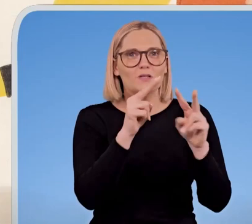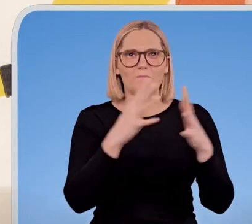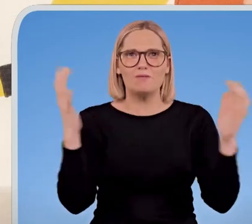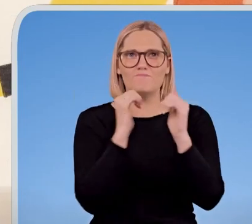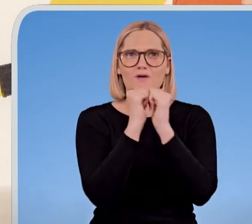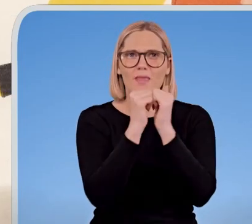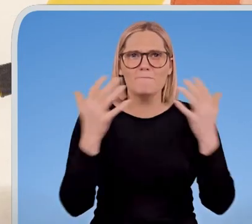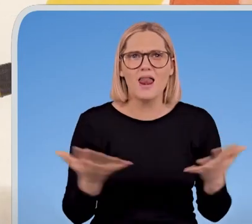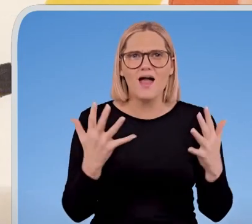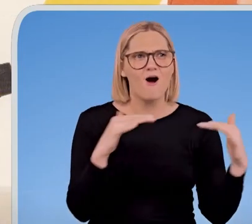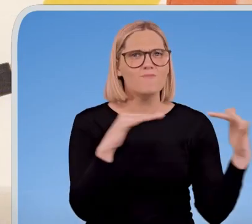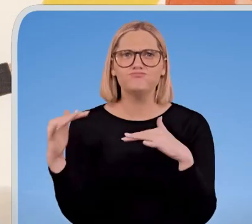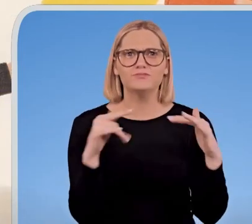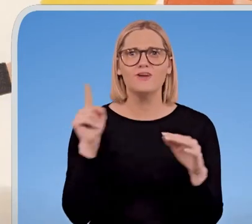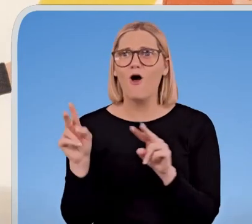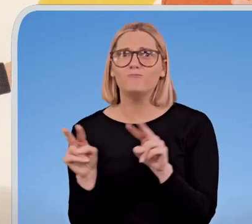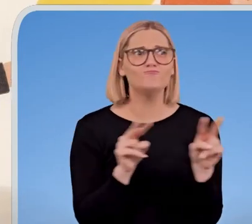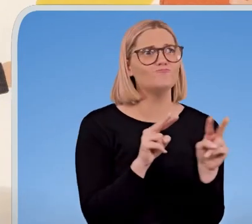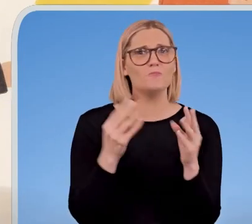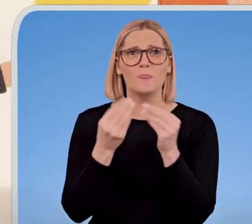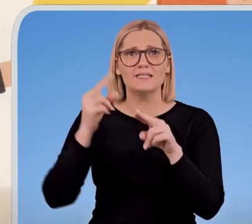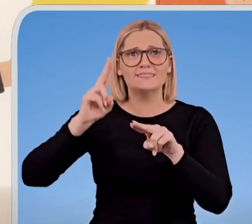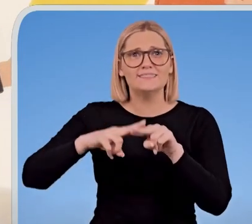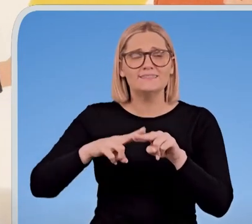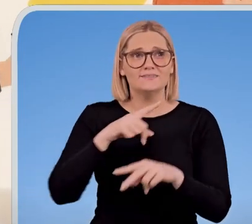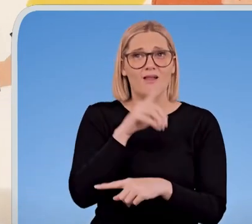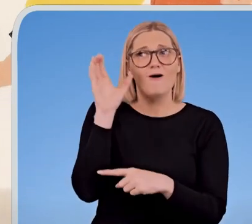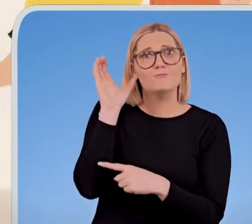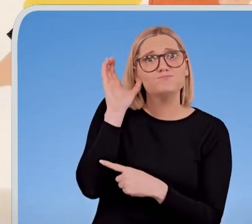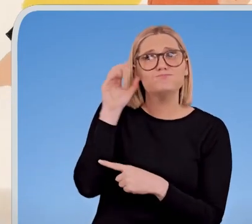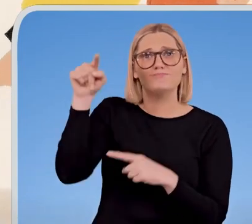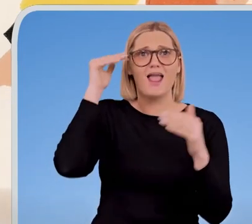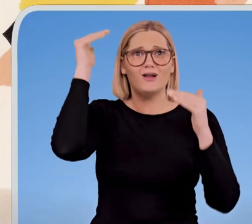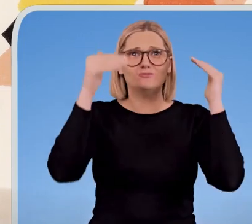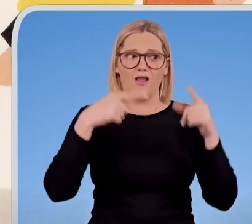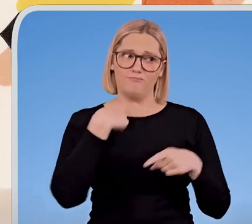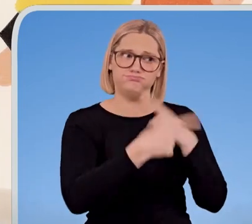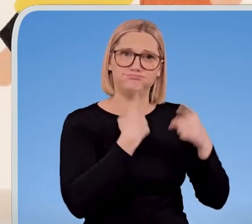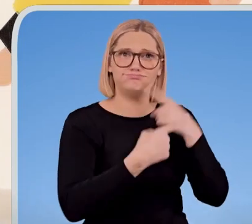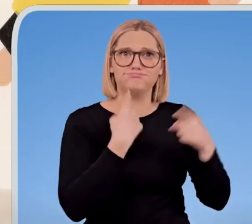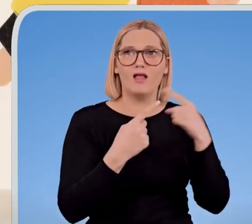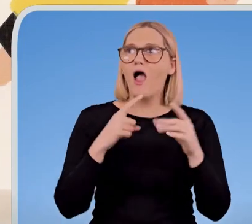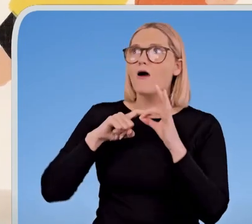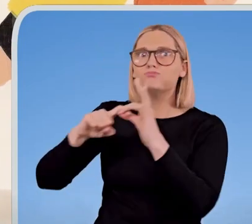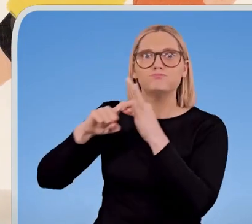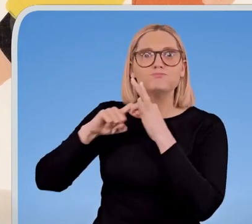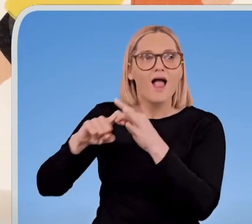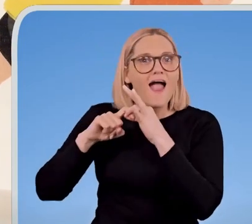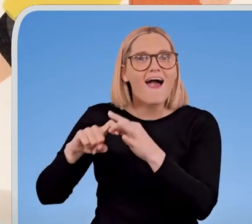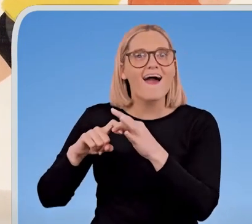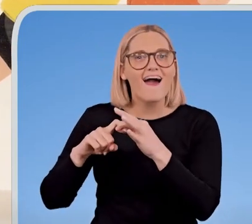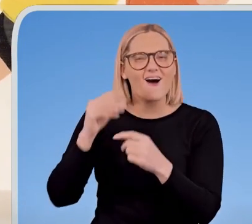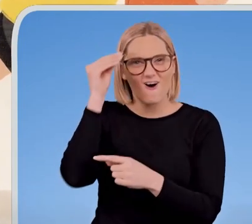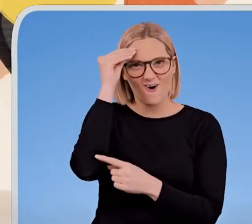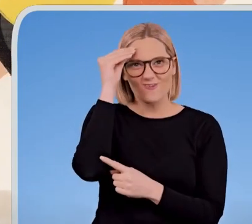Matt would sit with the adults, who would describe the game to him. Matt listened carefully and asked many questions. Matt knew